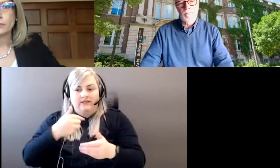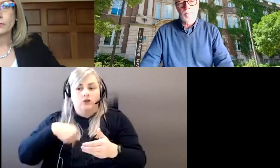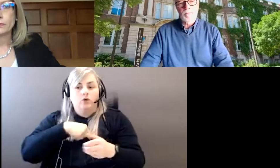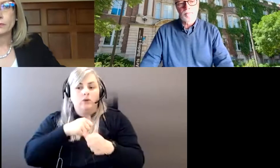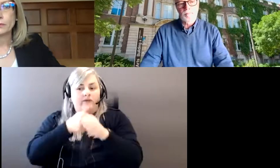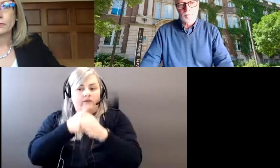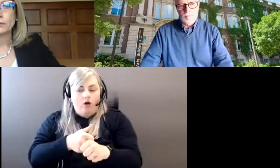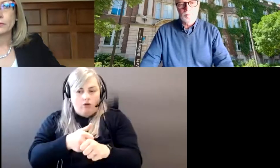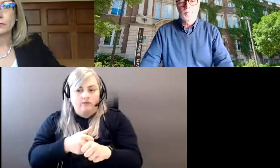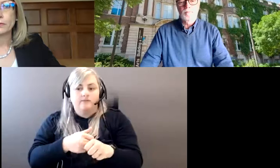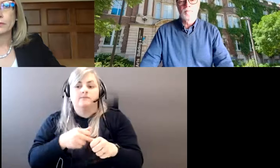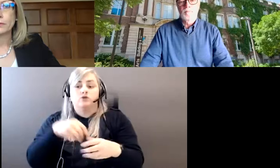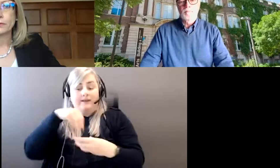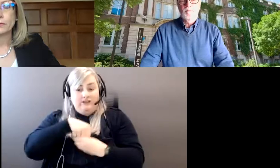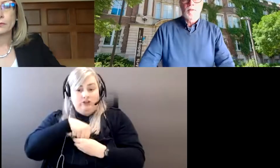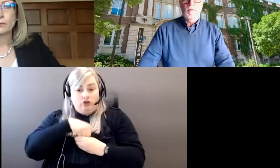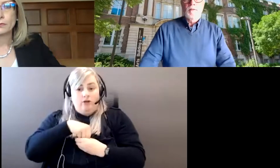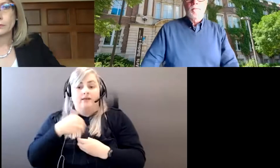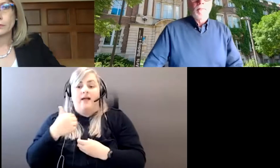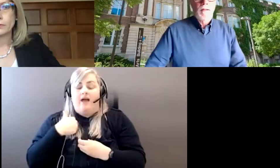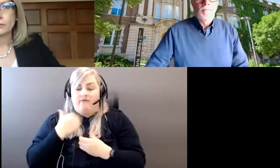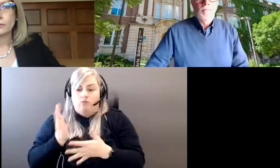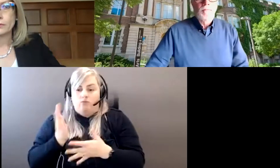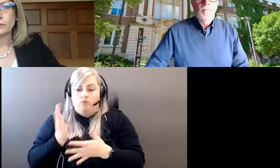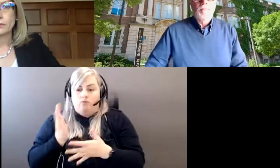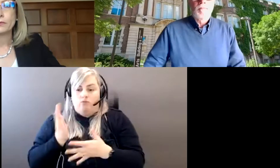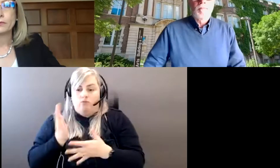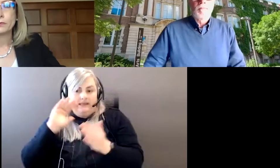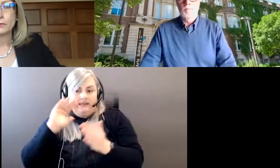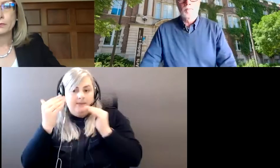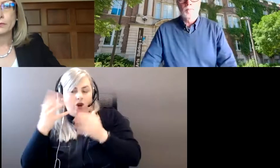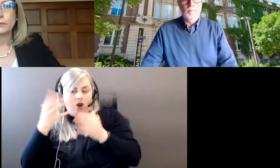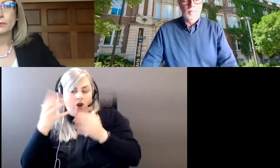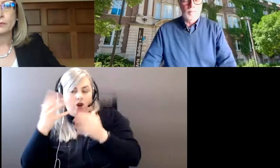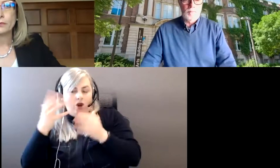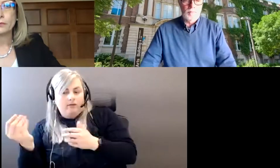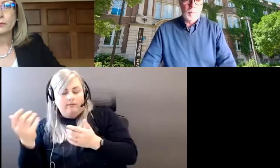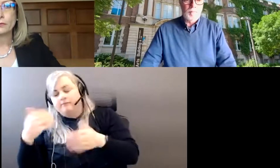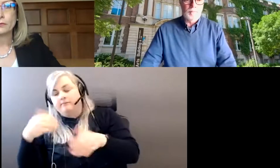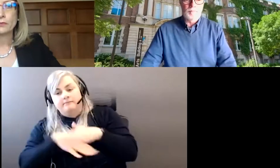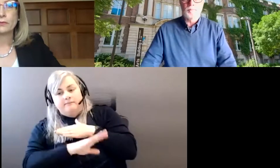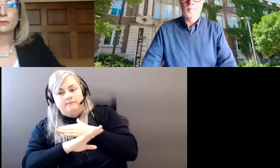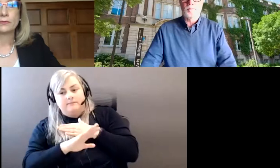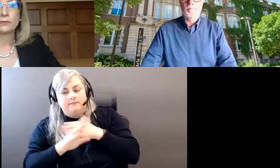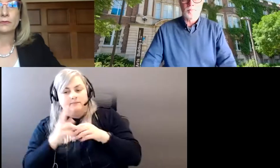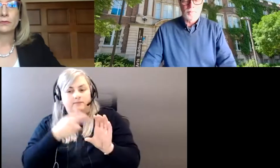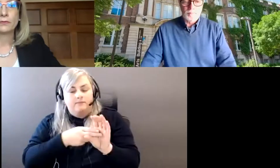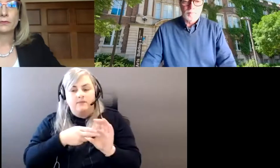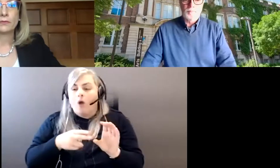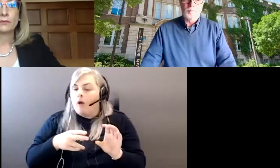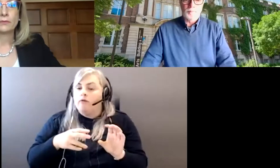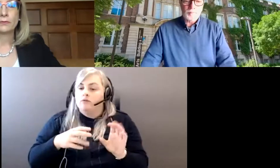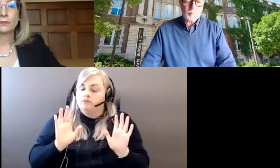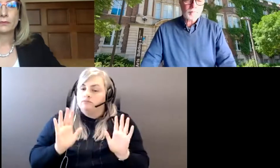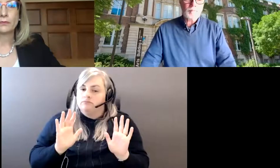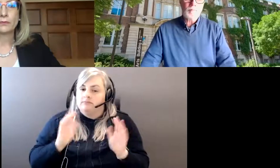priority on positions prior to externals coming in. Uh, so we do want to continue to emphasize that, but otherwise it will be fair and competitive process for